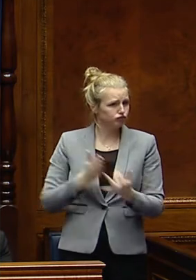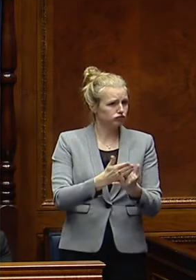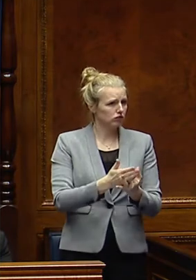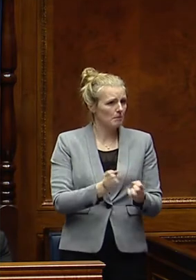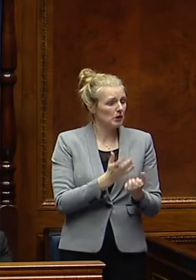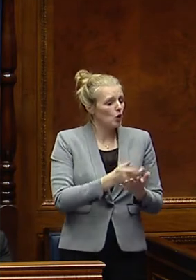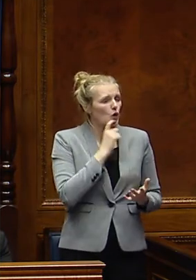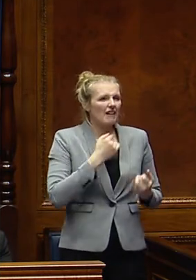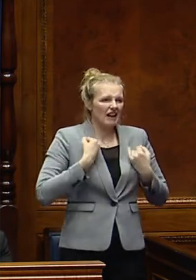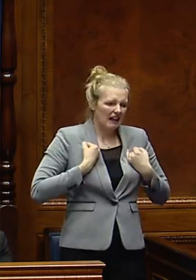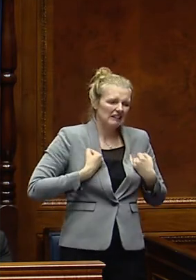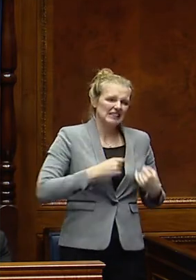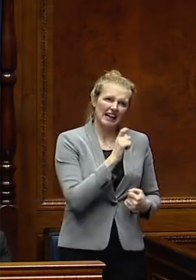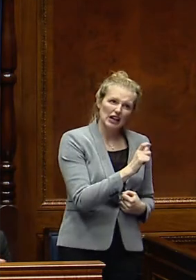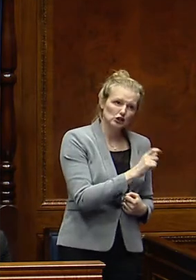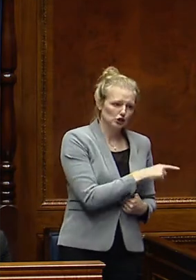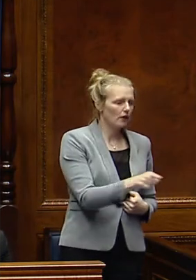these people any more?